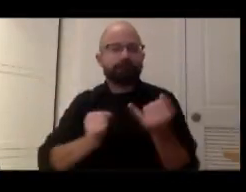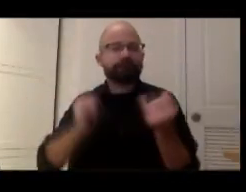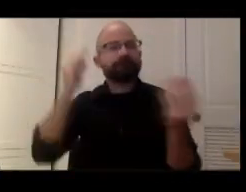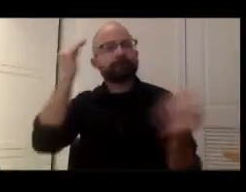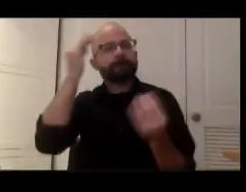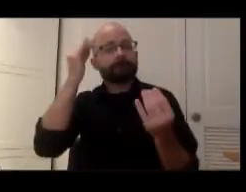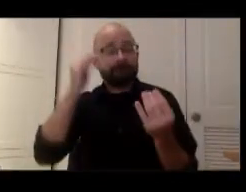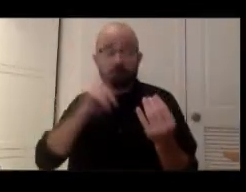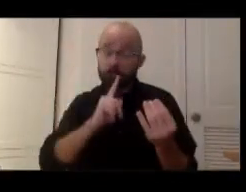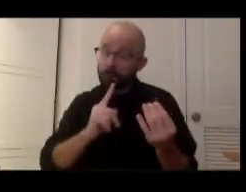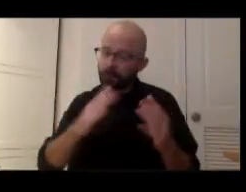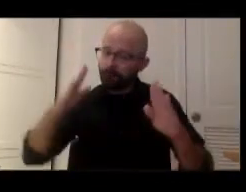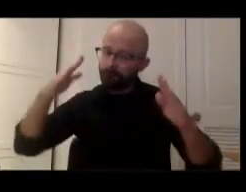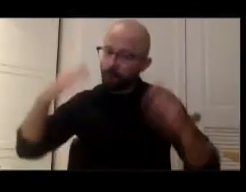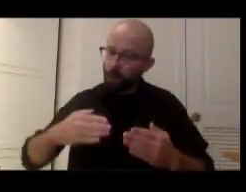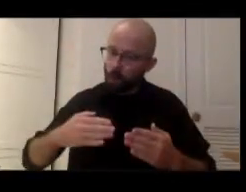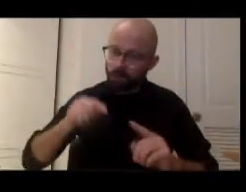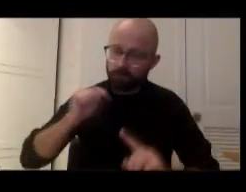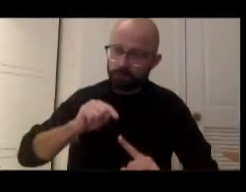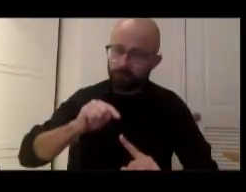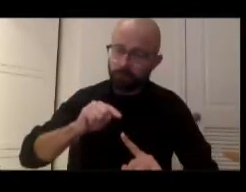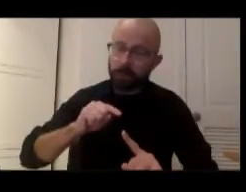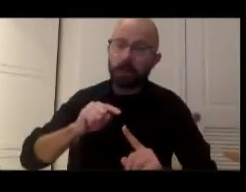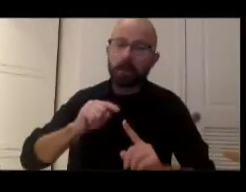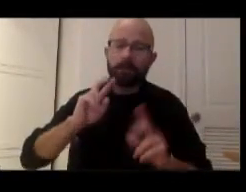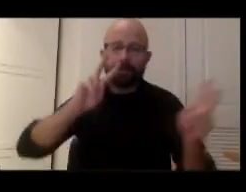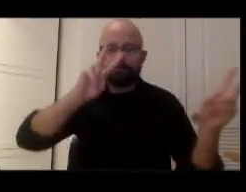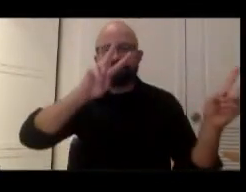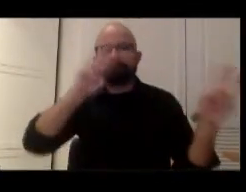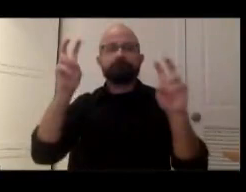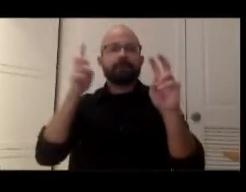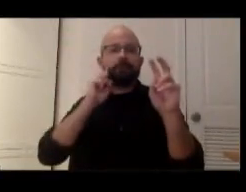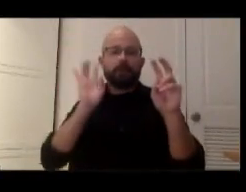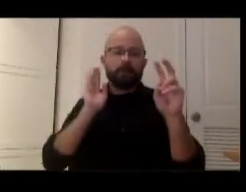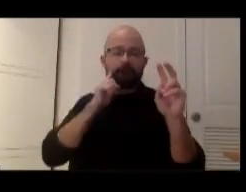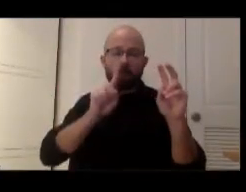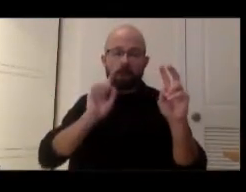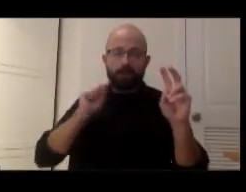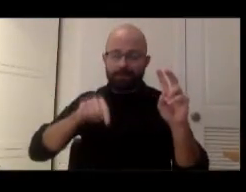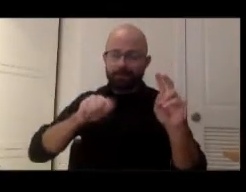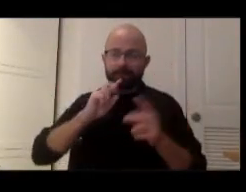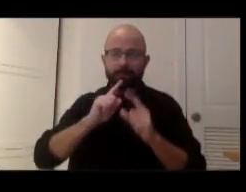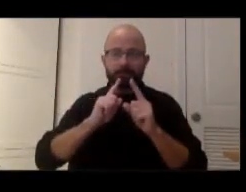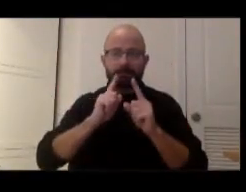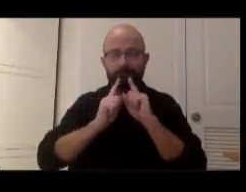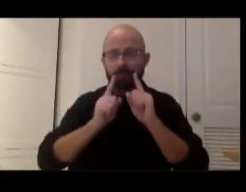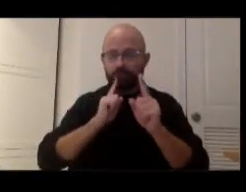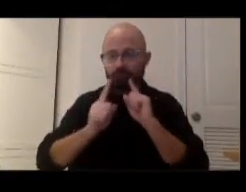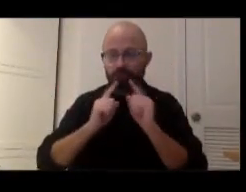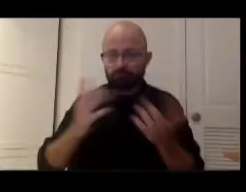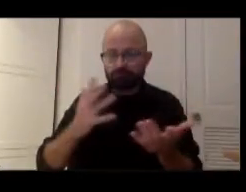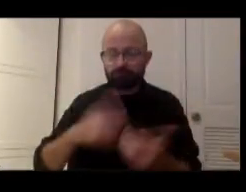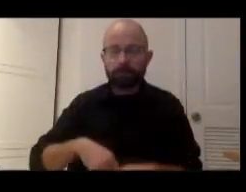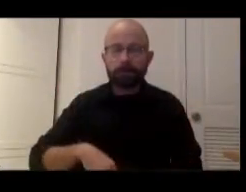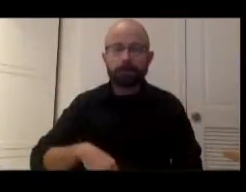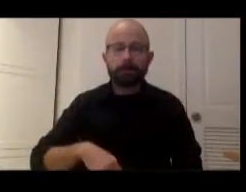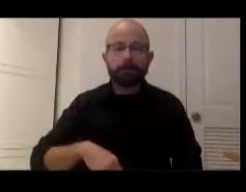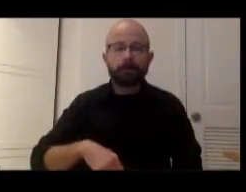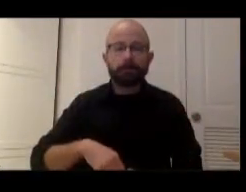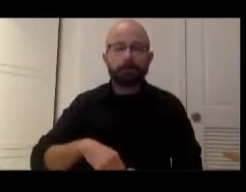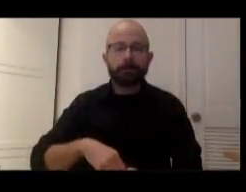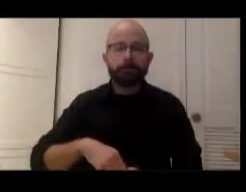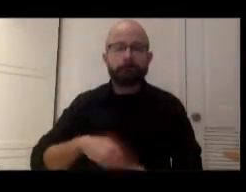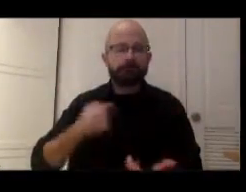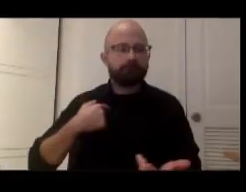around the fundamental subject of our of our conversation, and that is we are all part of